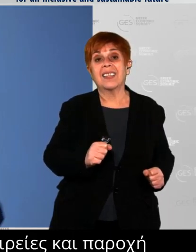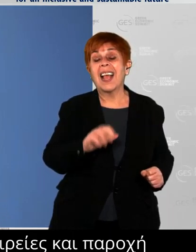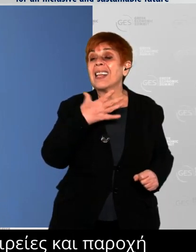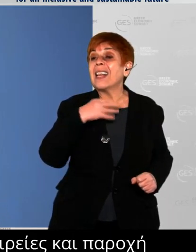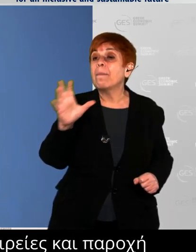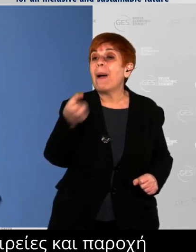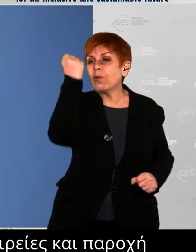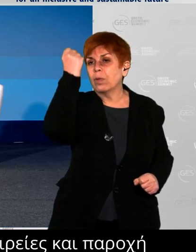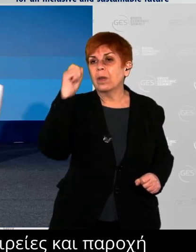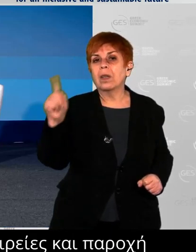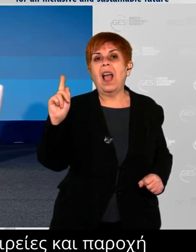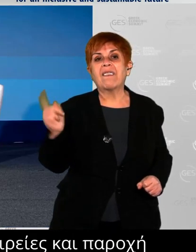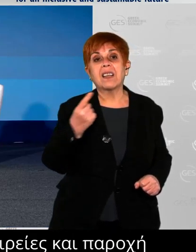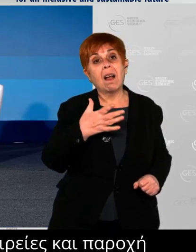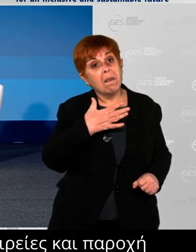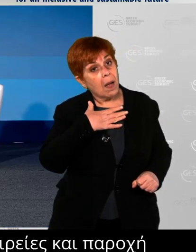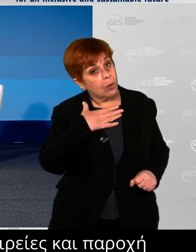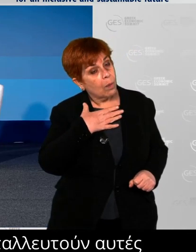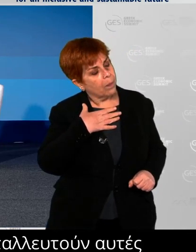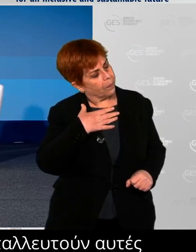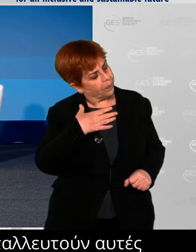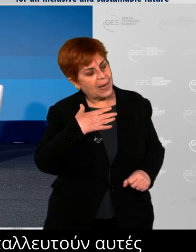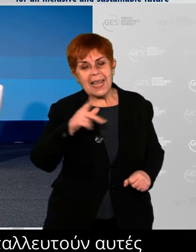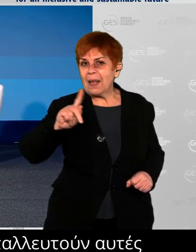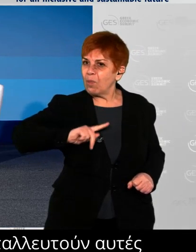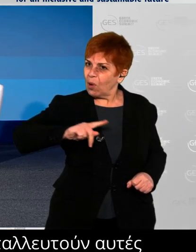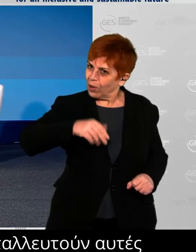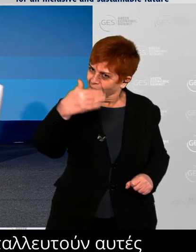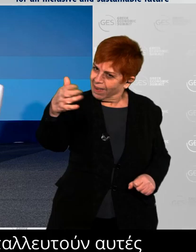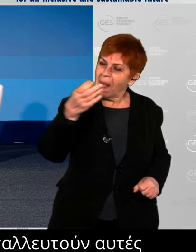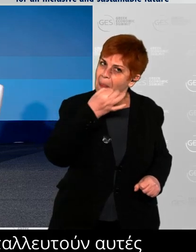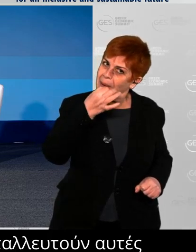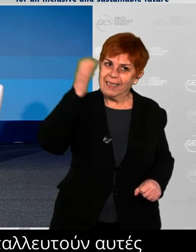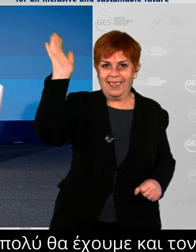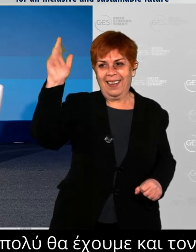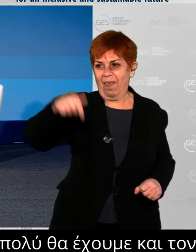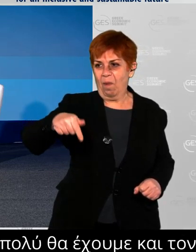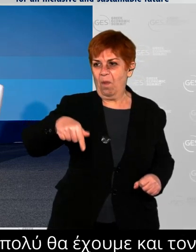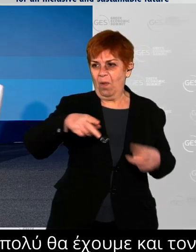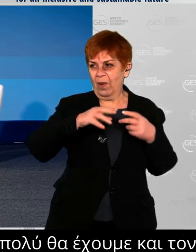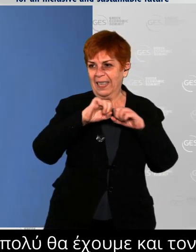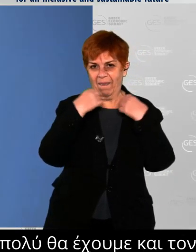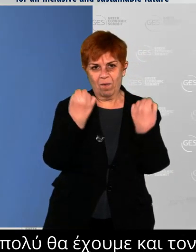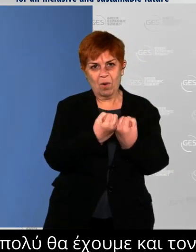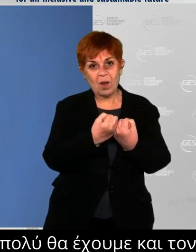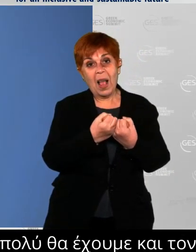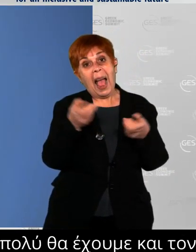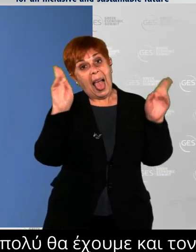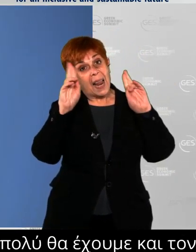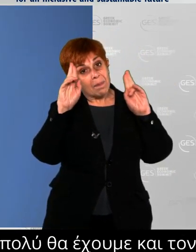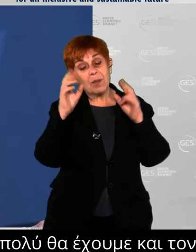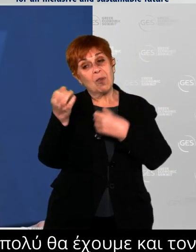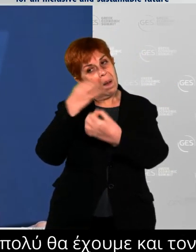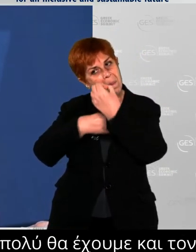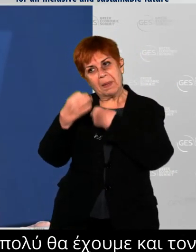Mr. Ambassador. And we'll have Minister Kikilias with us later on. So I hope he will share with us his vision of